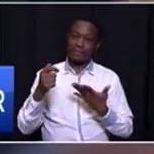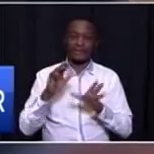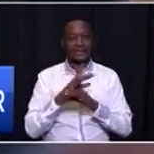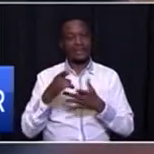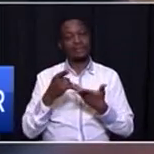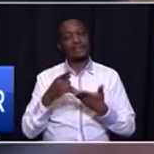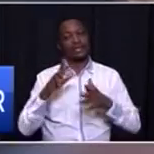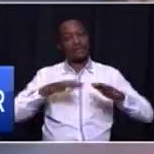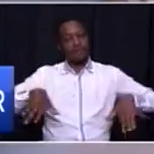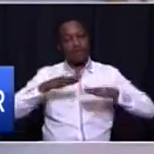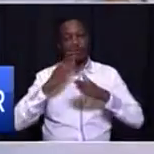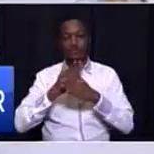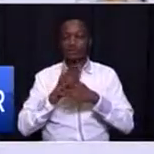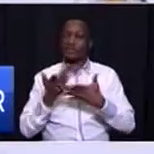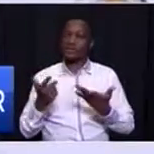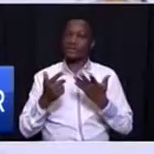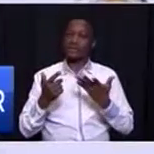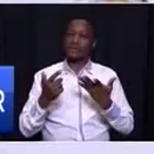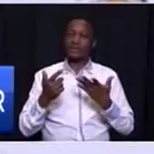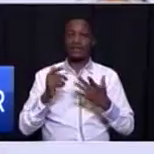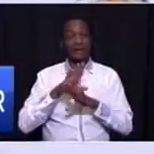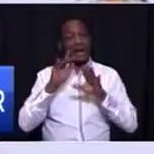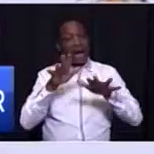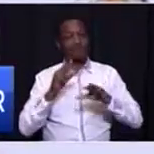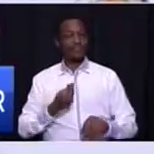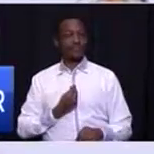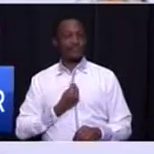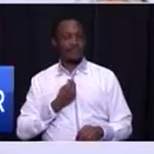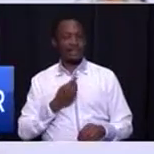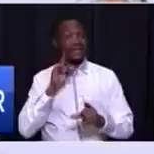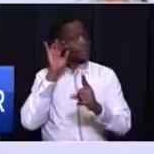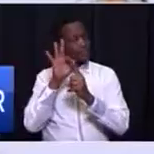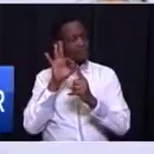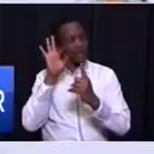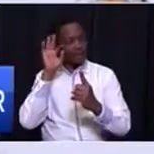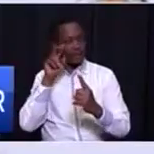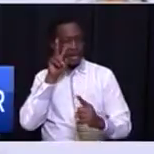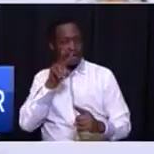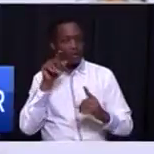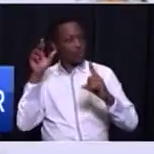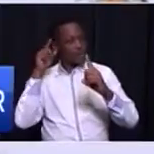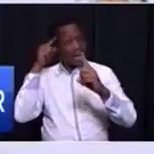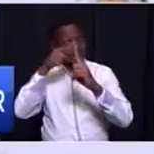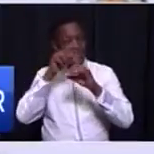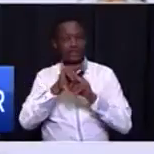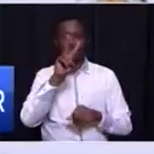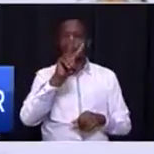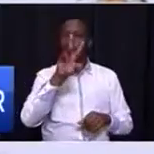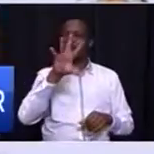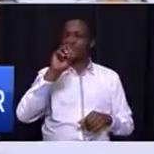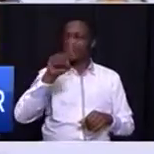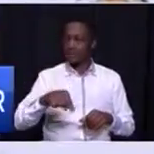jobs in the public employment schemes are for the youth. And in particular, we are targeting 250,000 young people